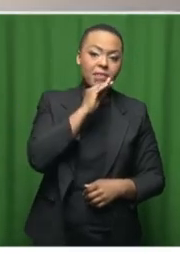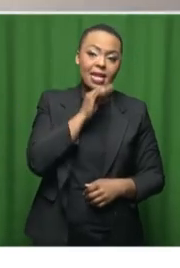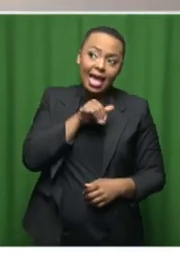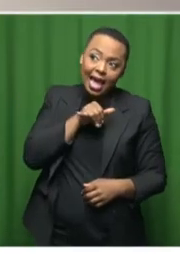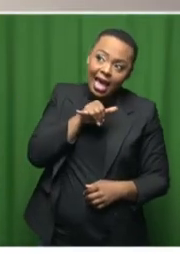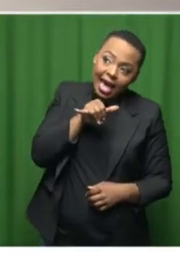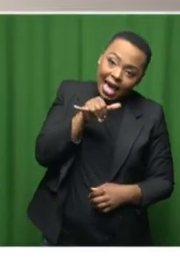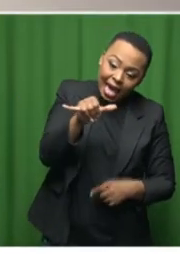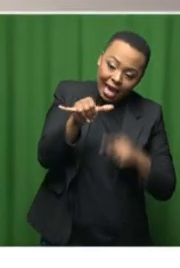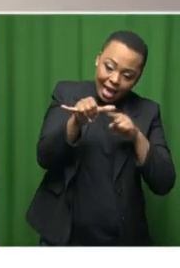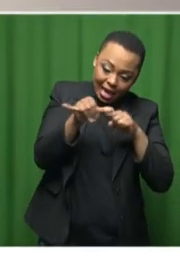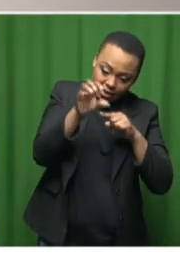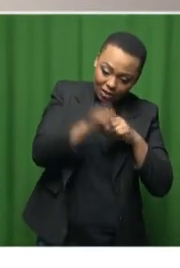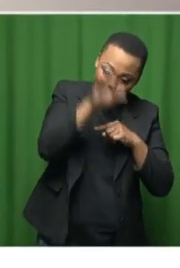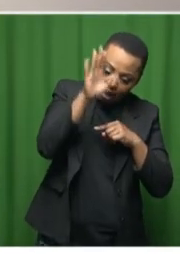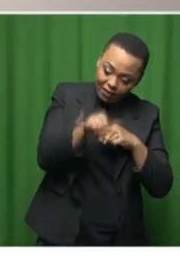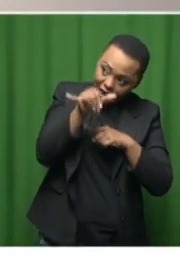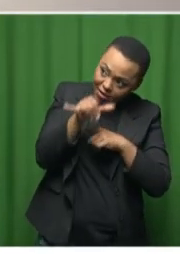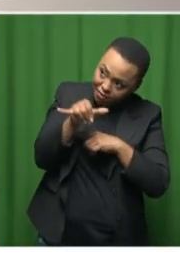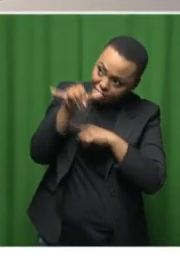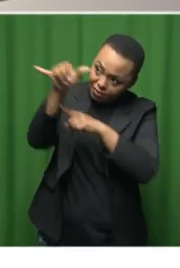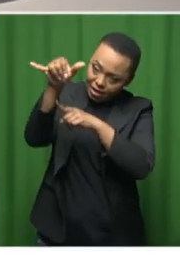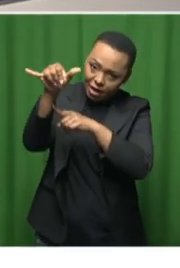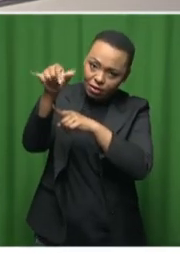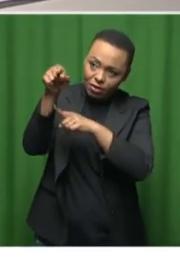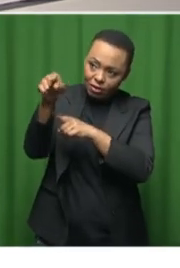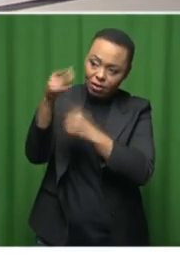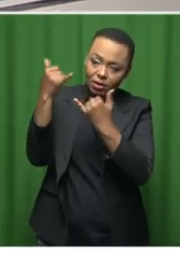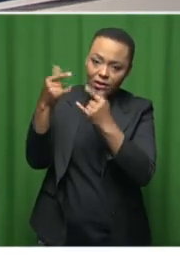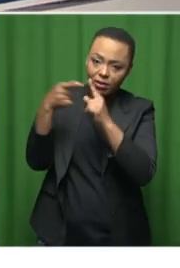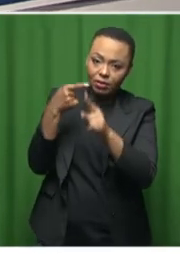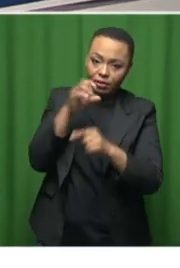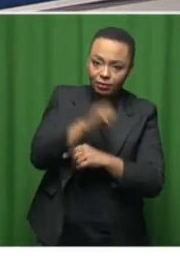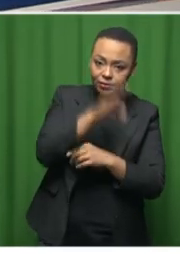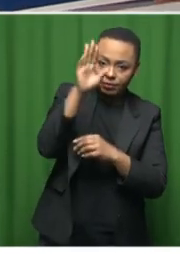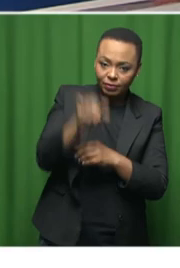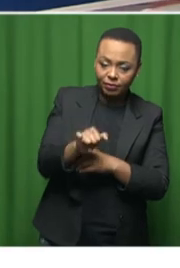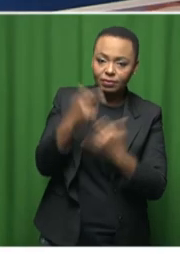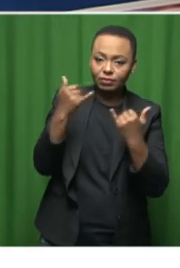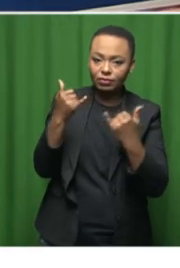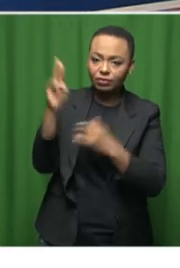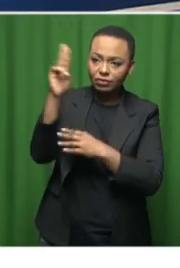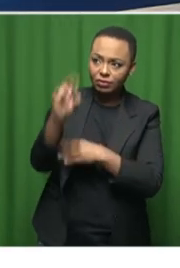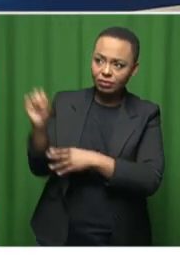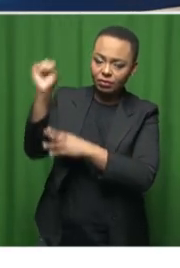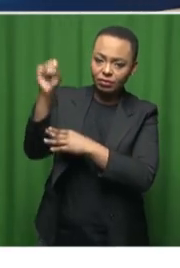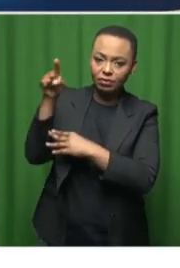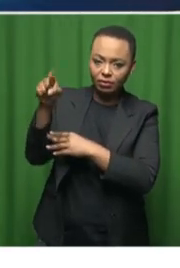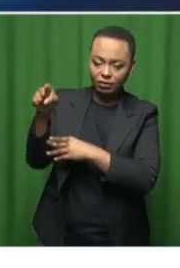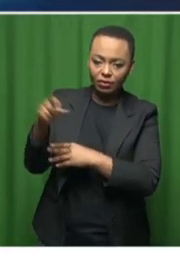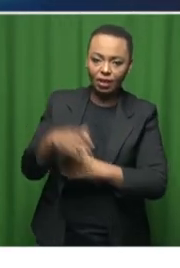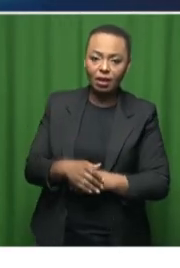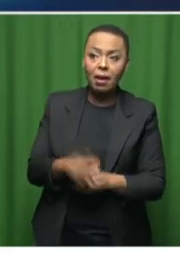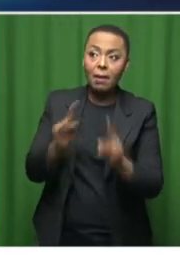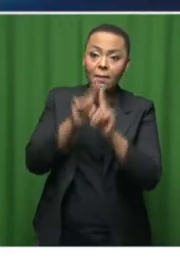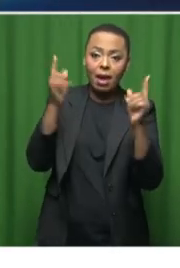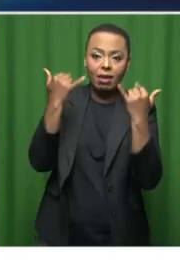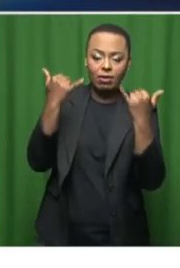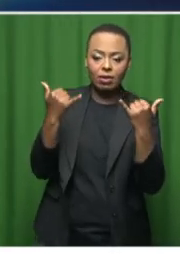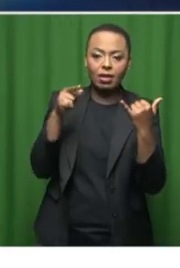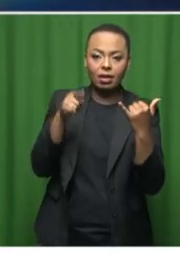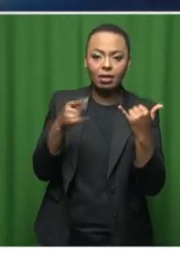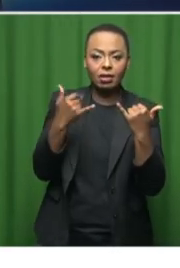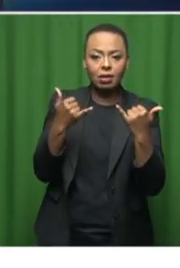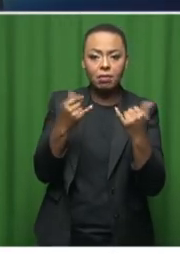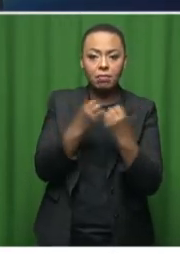now fly cargo, transport cargo from South Africa to U.S. without any hindrance. But this also have